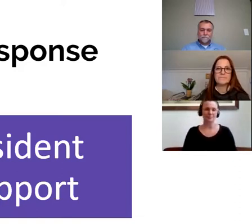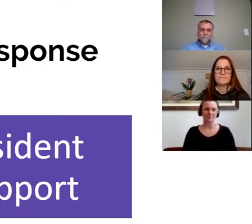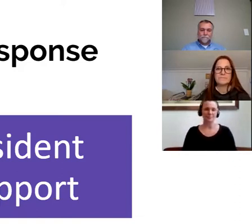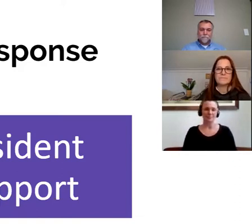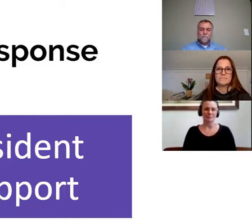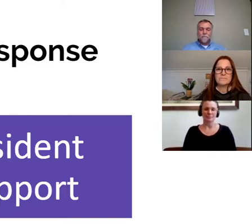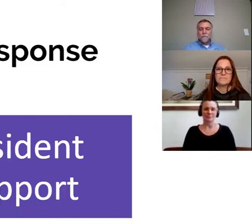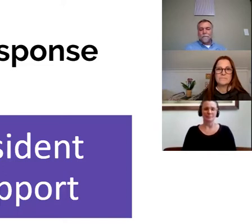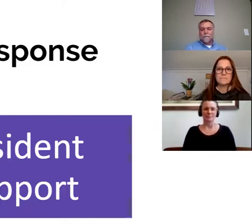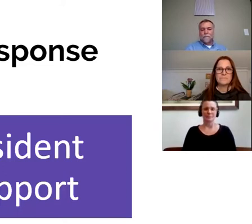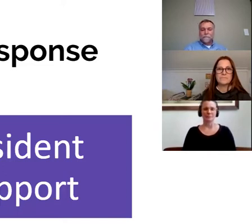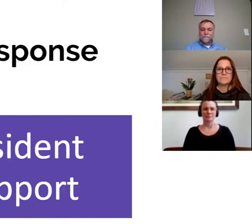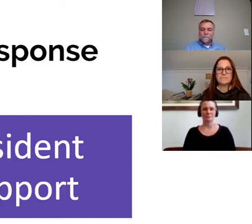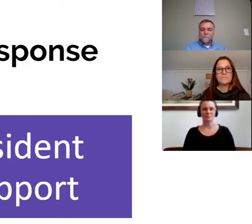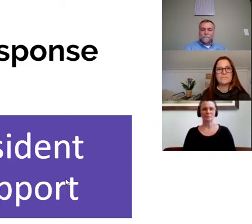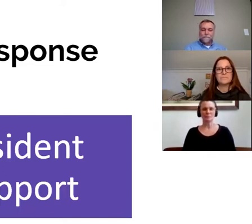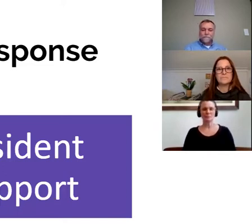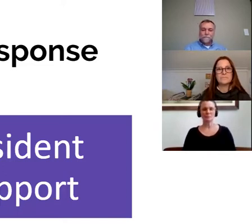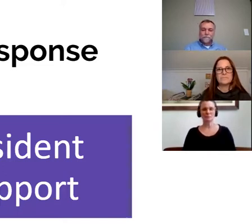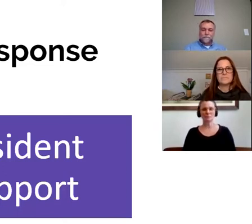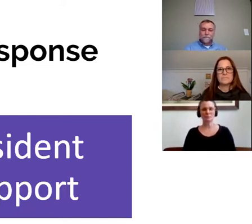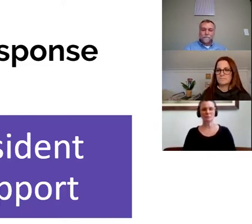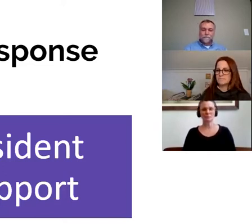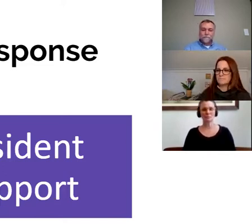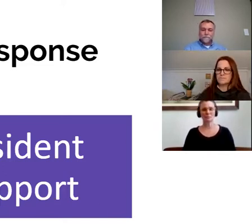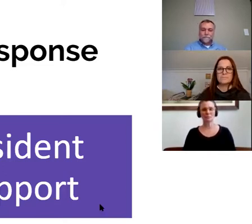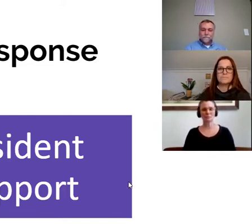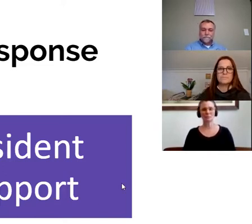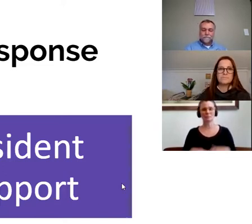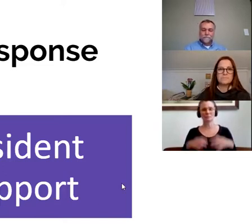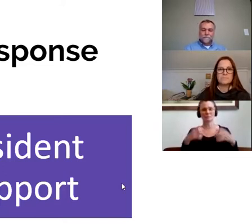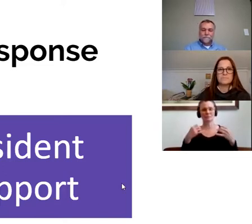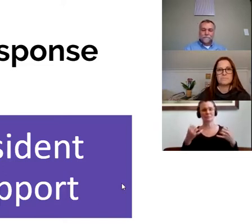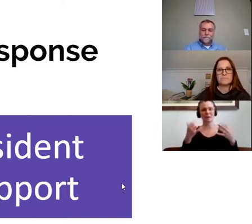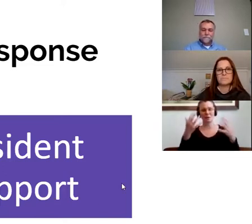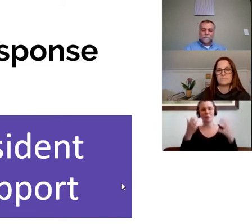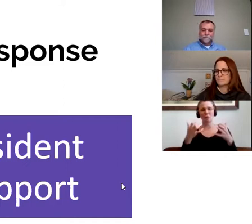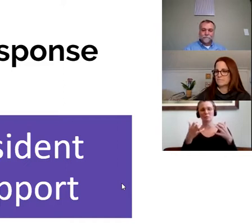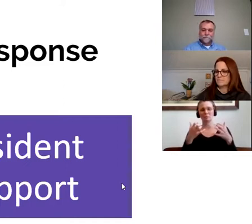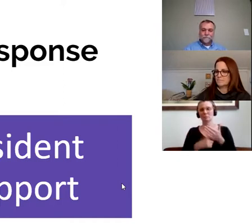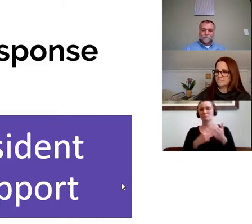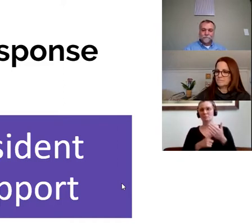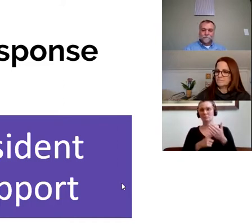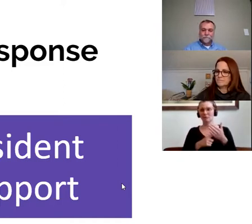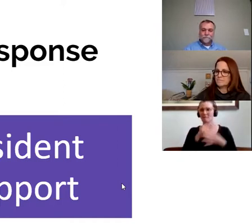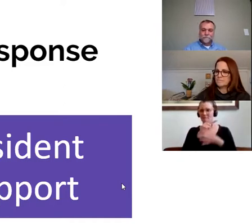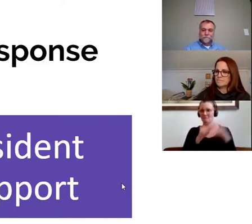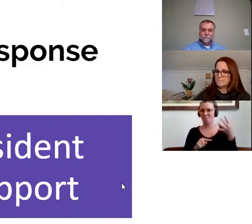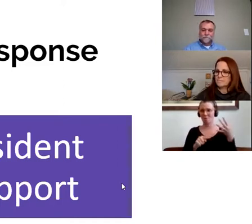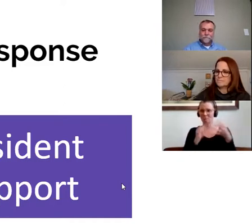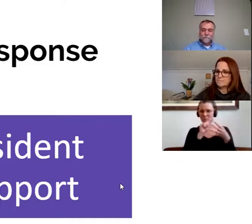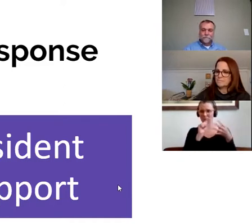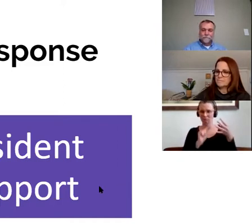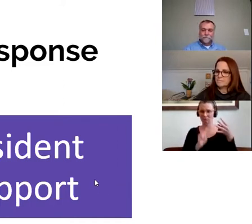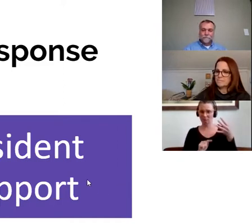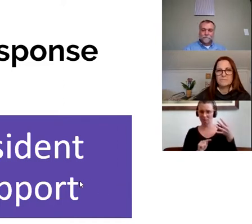What I wanted to mention, along with that, there are really four main areas that we're focused on when we think about how we're going to respond